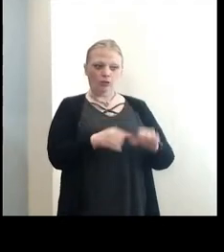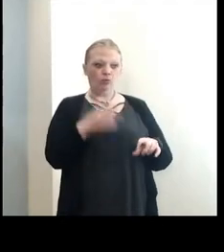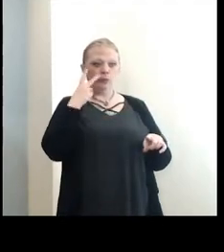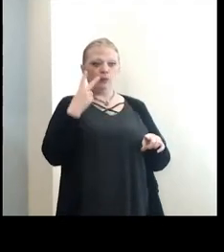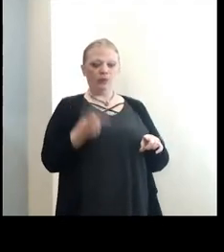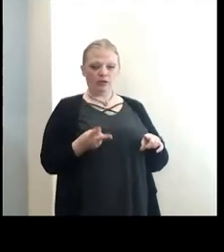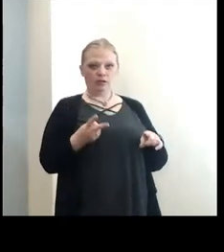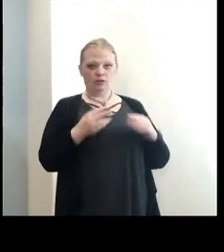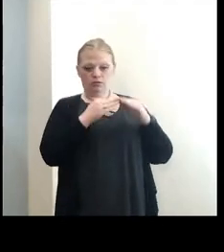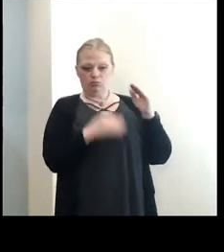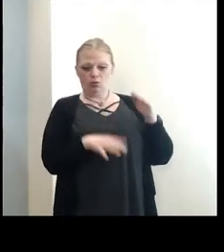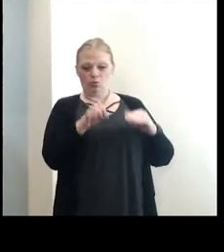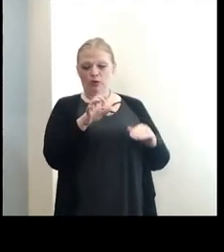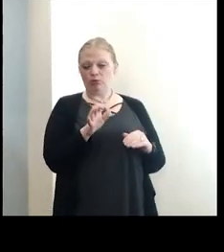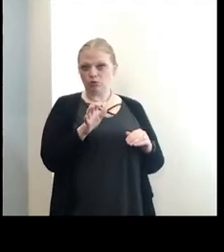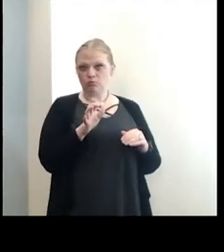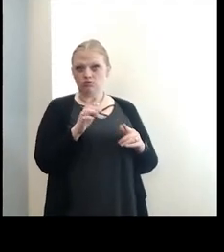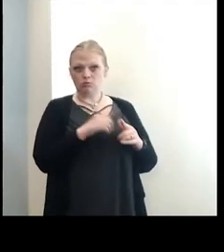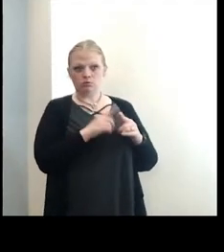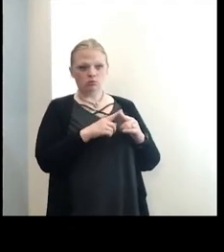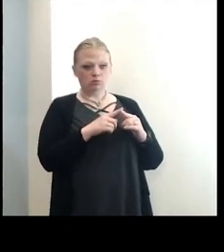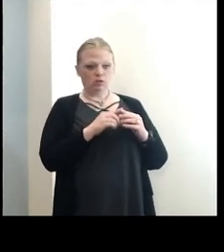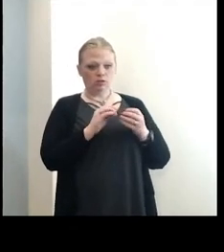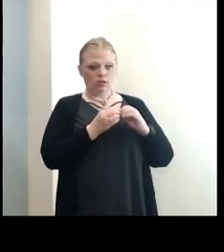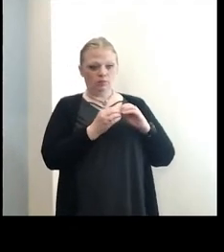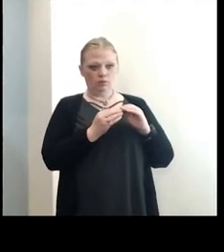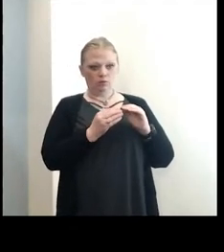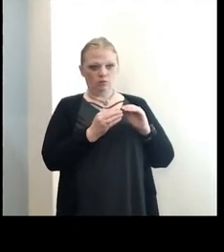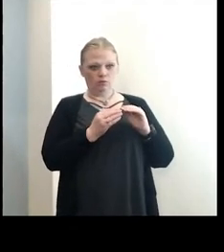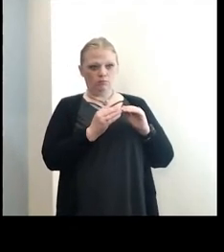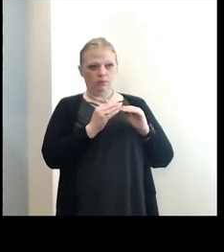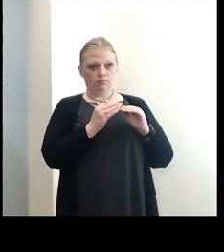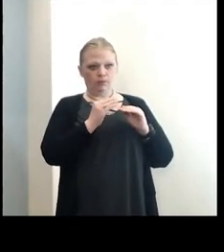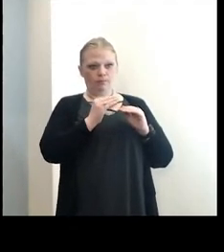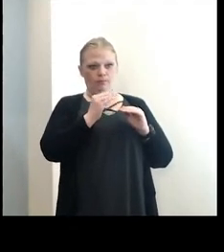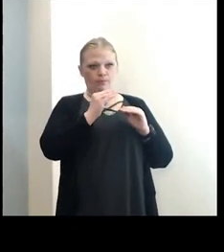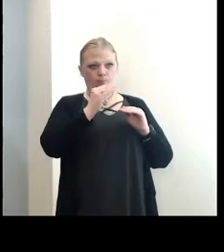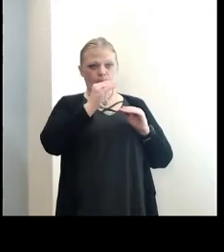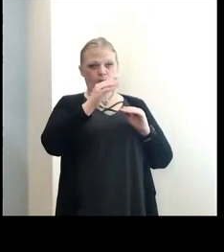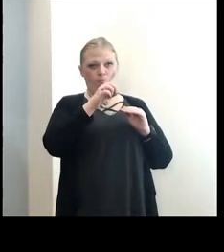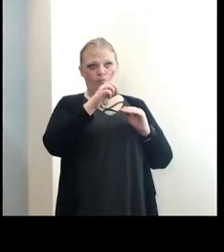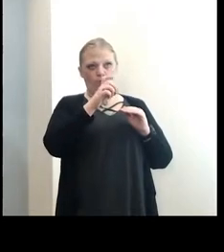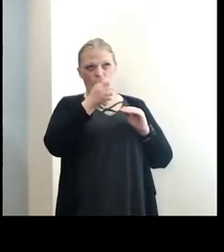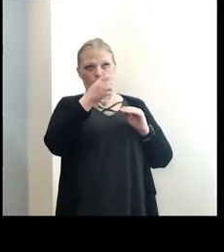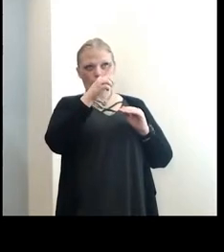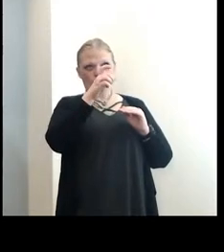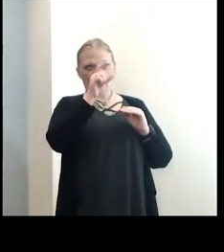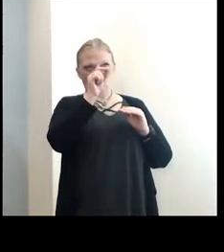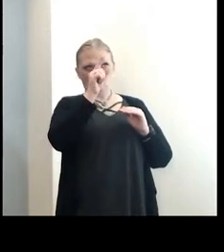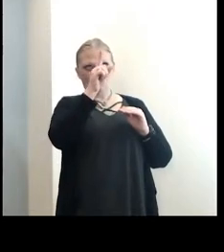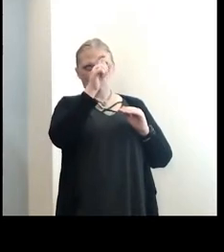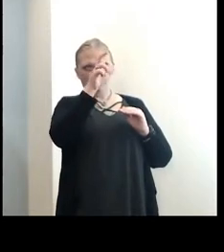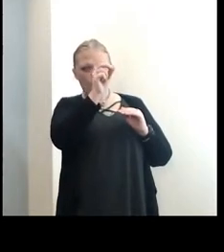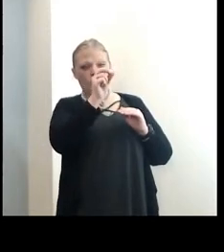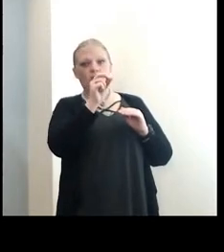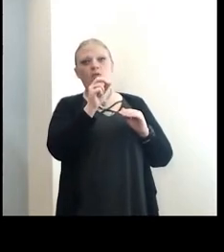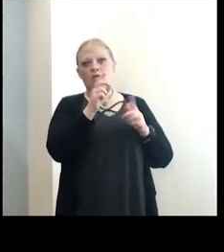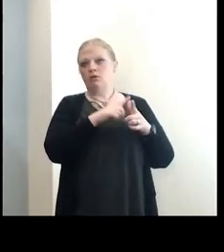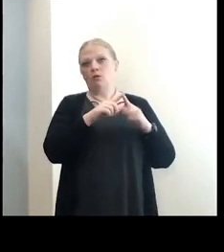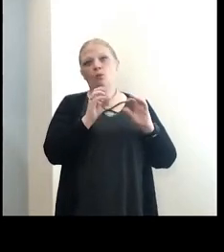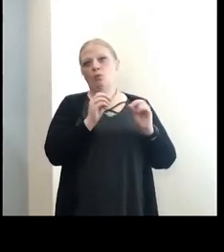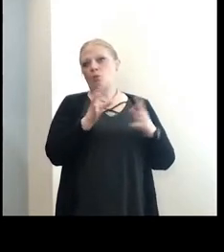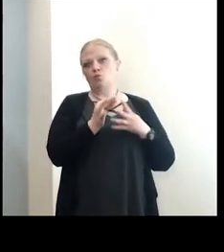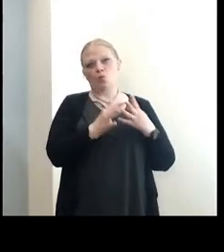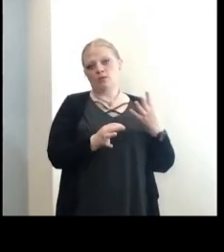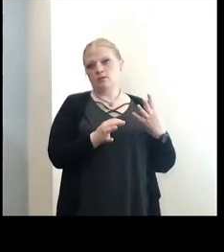after, we went below 100, and then we saw the number ticking back up and it went 110, 120, 130, then we really have no choice. We'd have to put ourselves